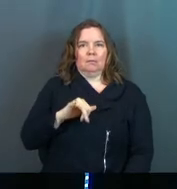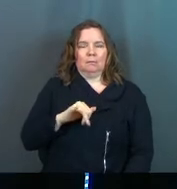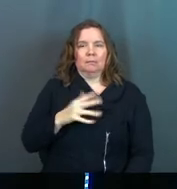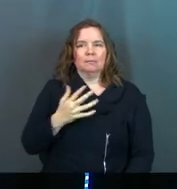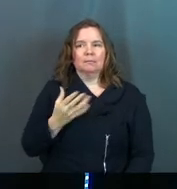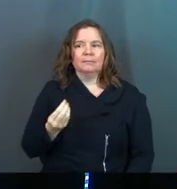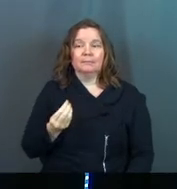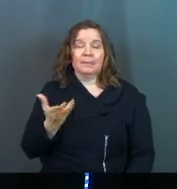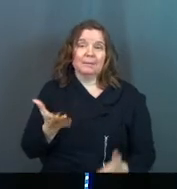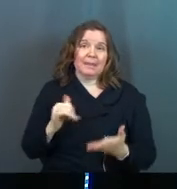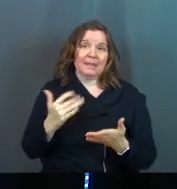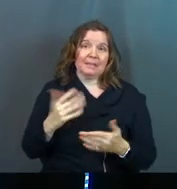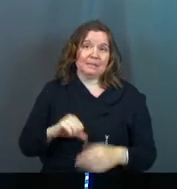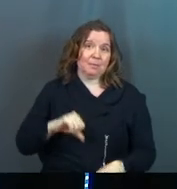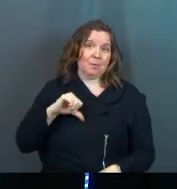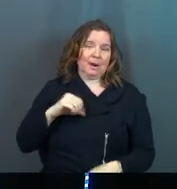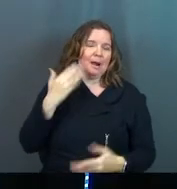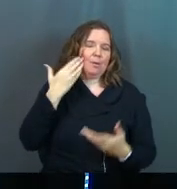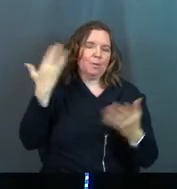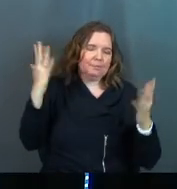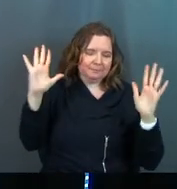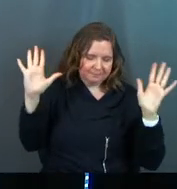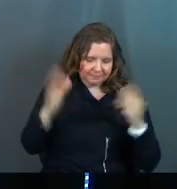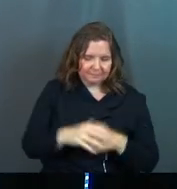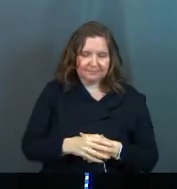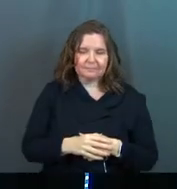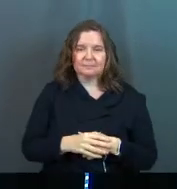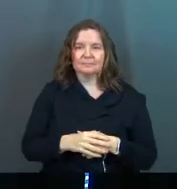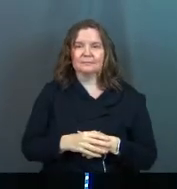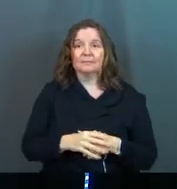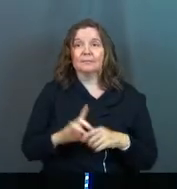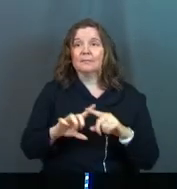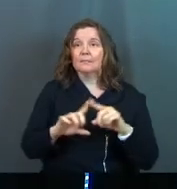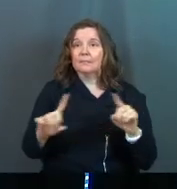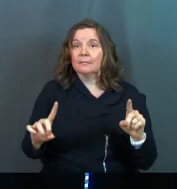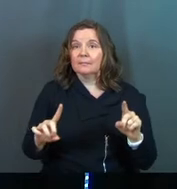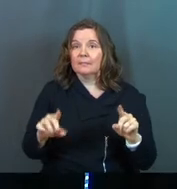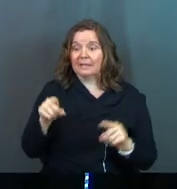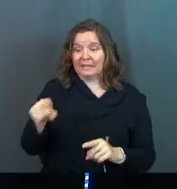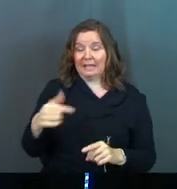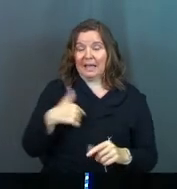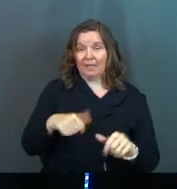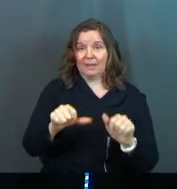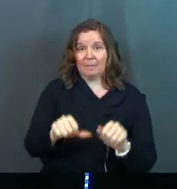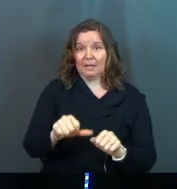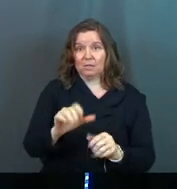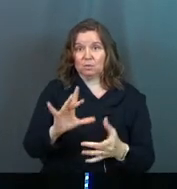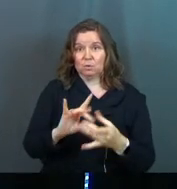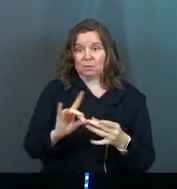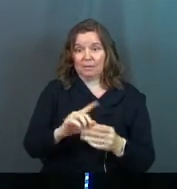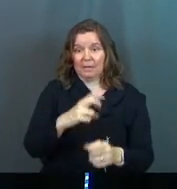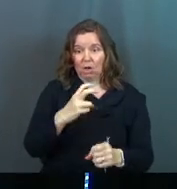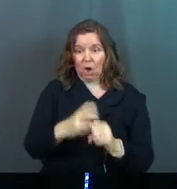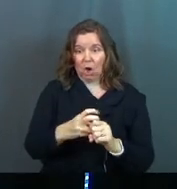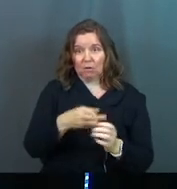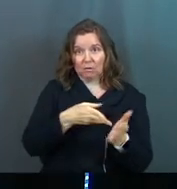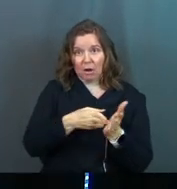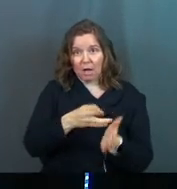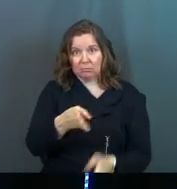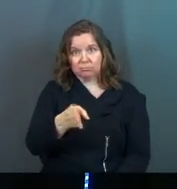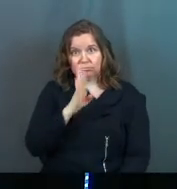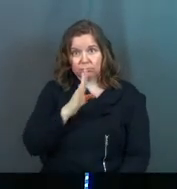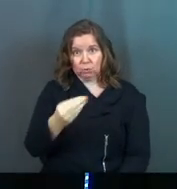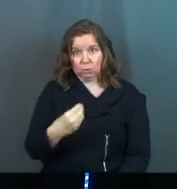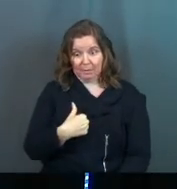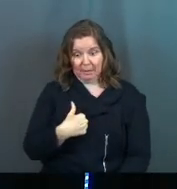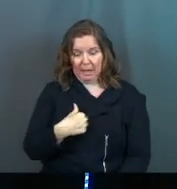And maybe that's pride to me. I mean, I don't know. But he had the ability to speak hard truth to me and I